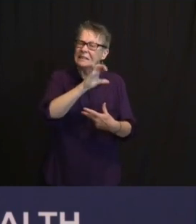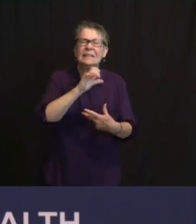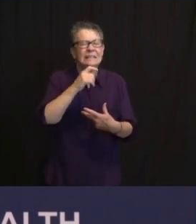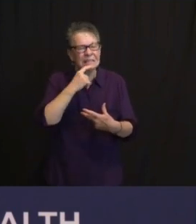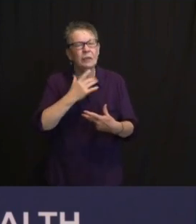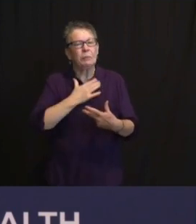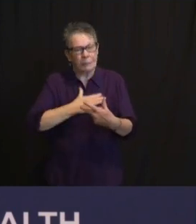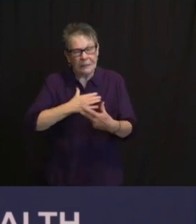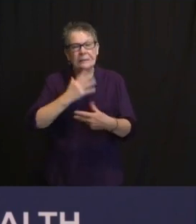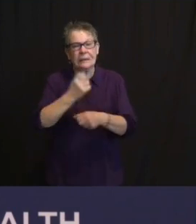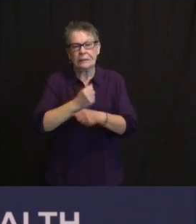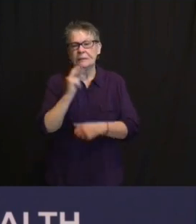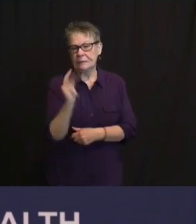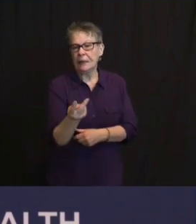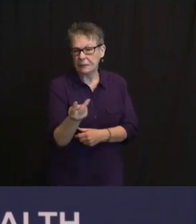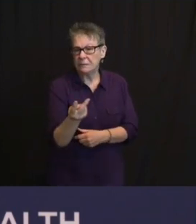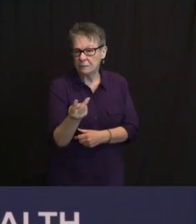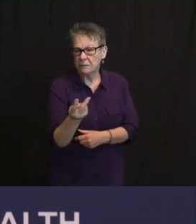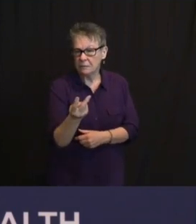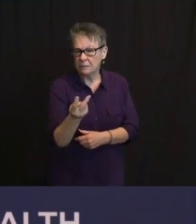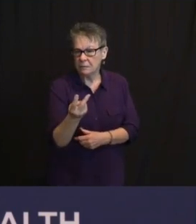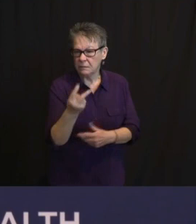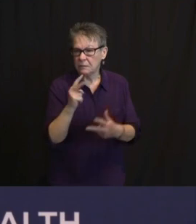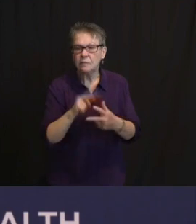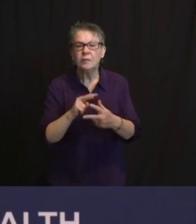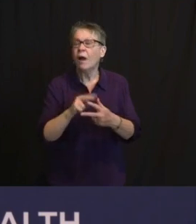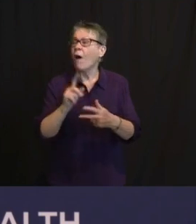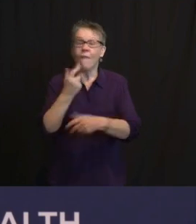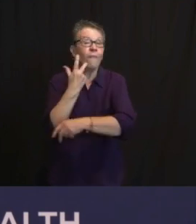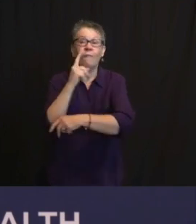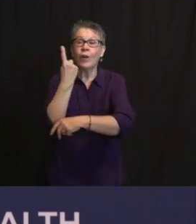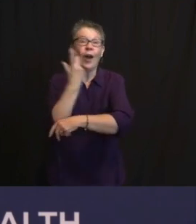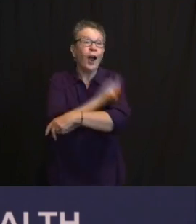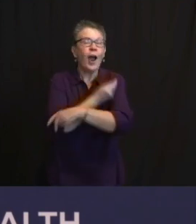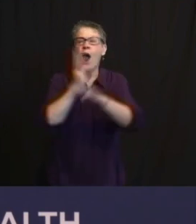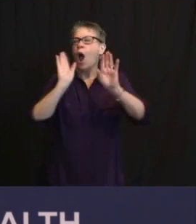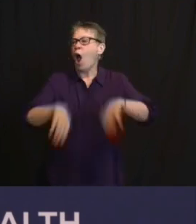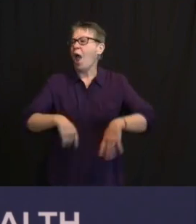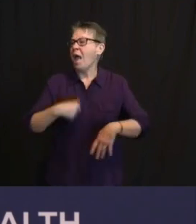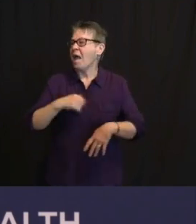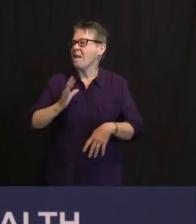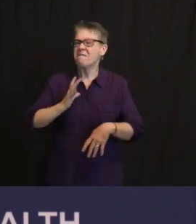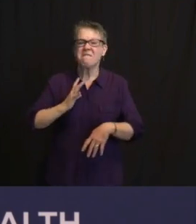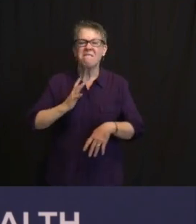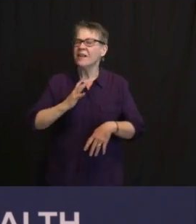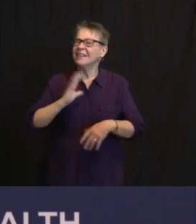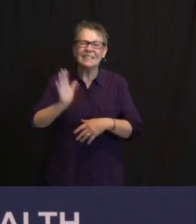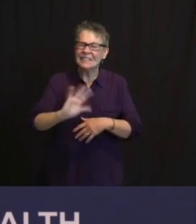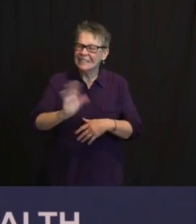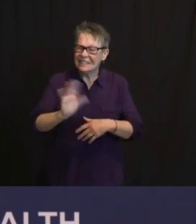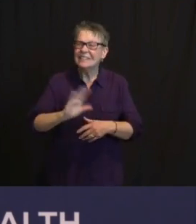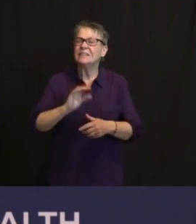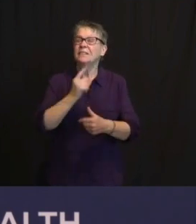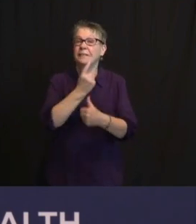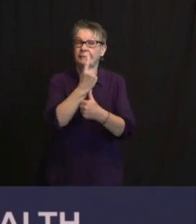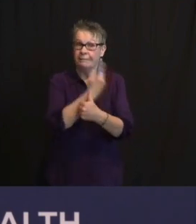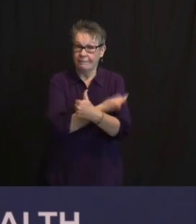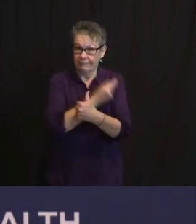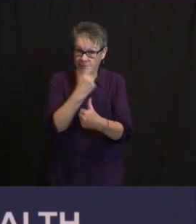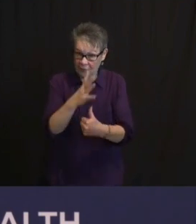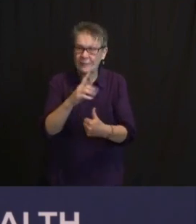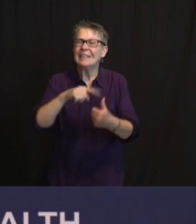PERIOD, AND WE'RE NOT GETTING OFF OF THAT. I ALSO MENT TO SAY THIS EARLIER, I THINK JUDY MADE ANOTHER GREAT POINT, THE JOHNSON AND JOHNSON,